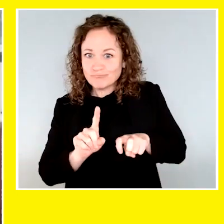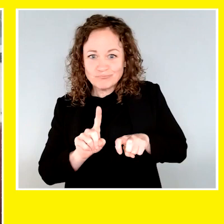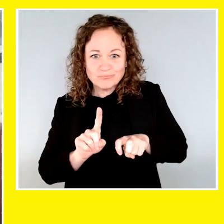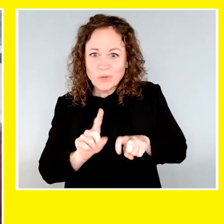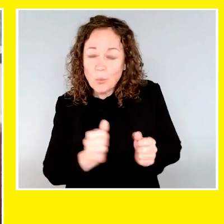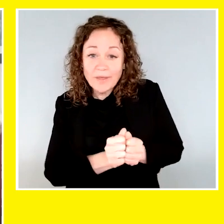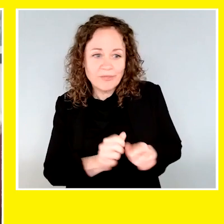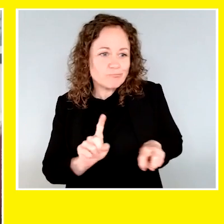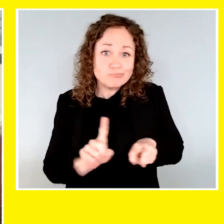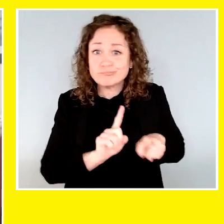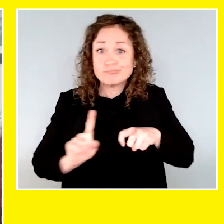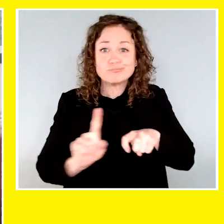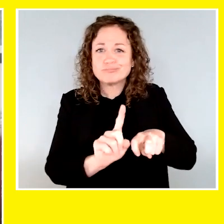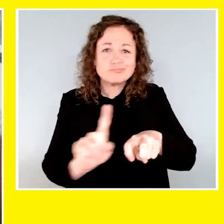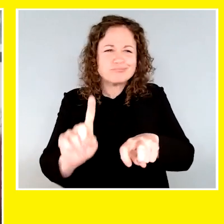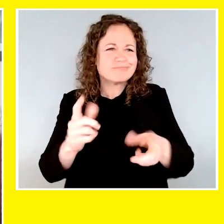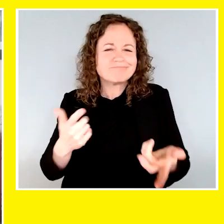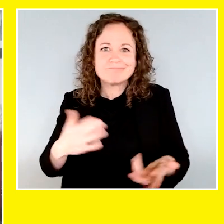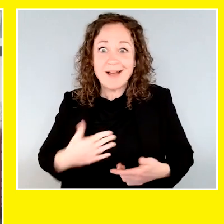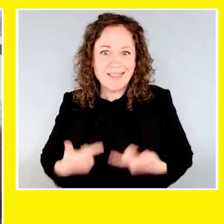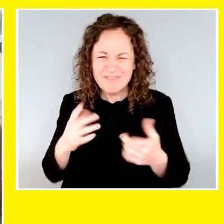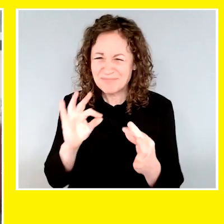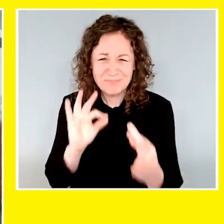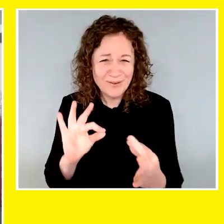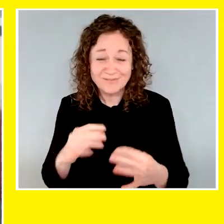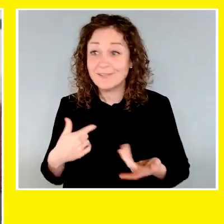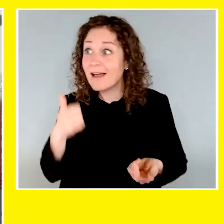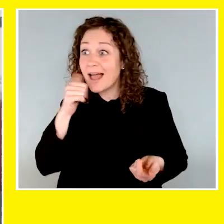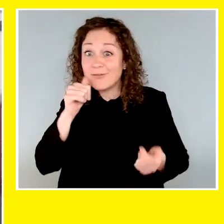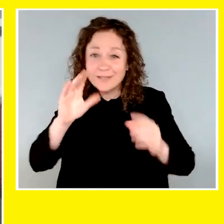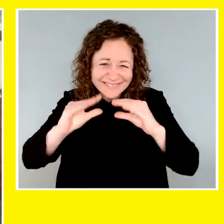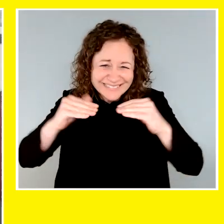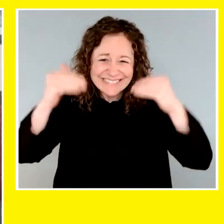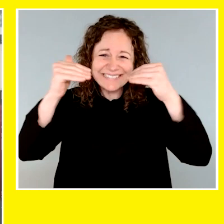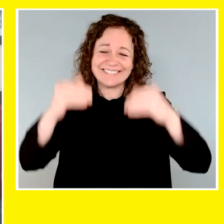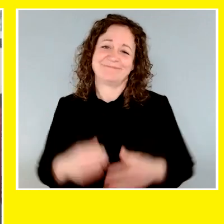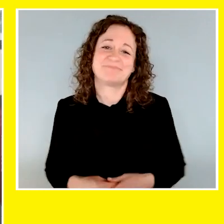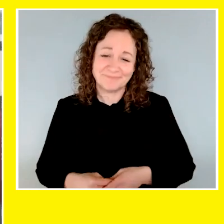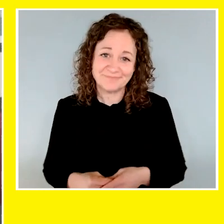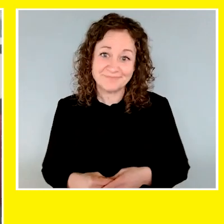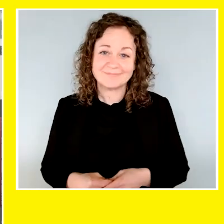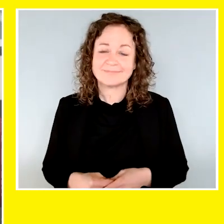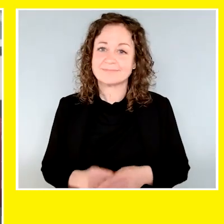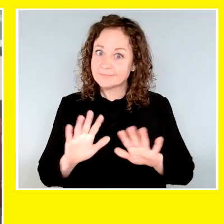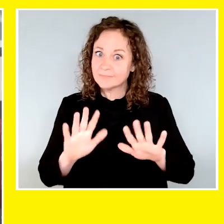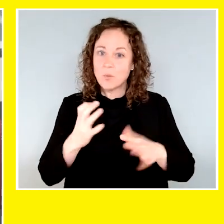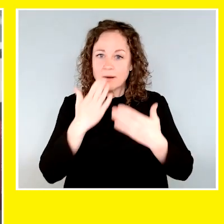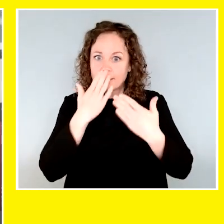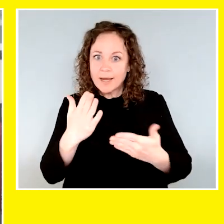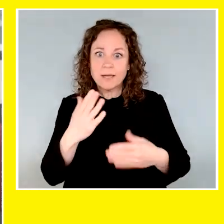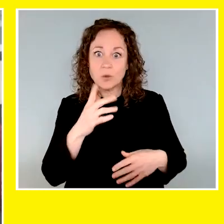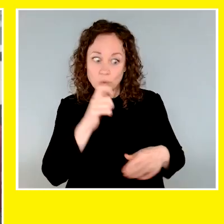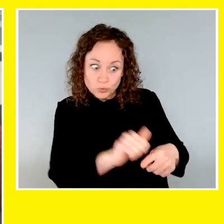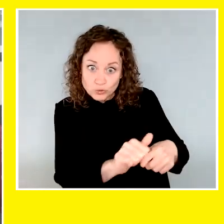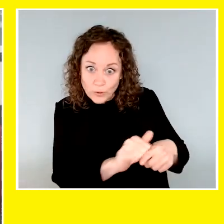And just having a constant battle buddy with me makes my life perfect. I smile every day. I just